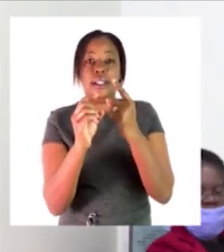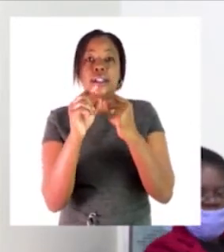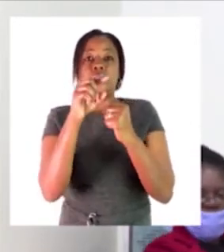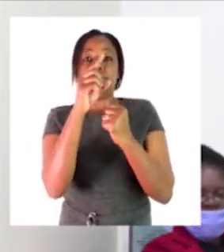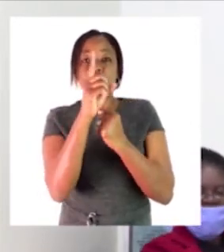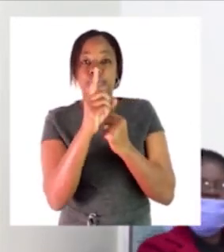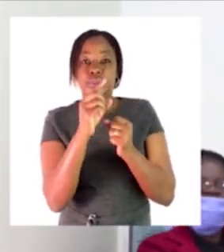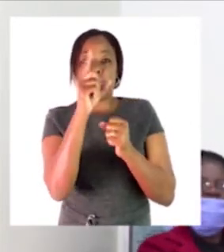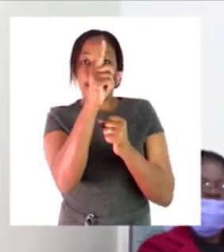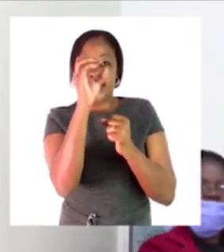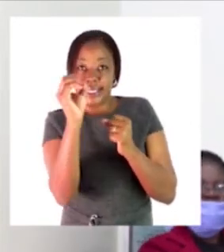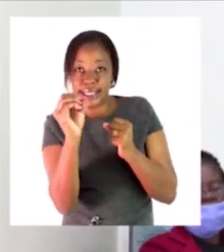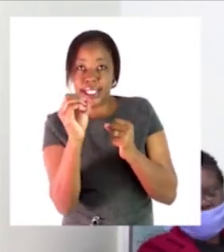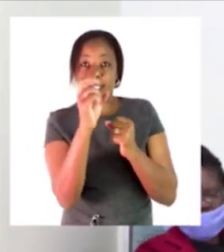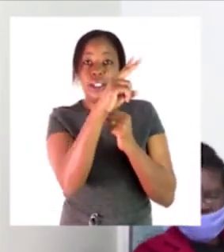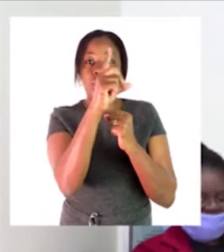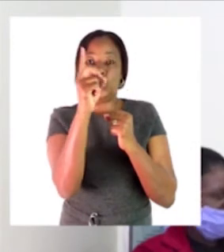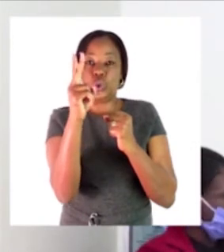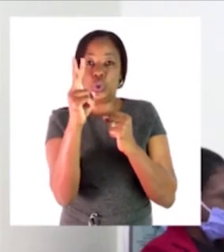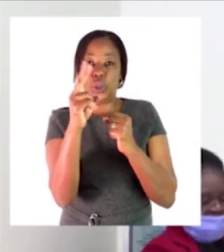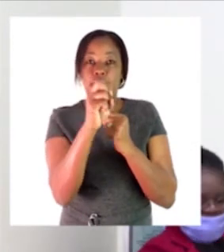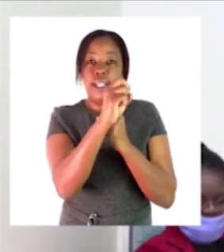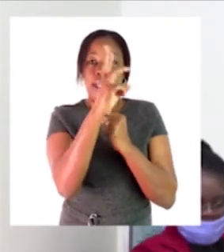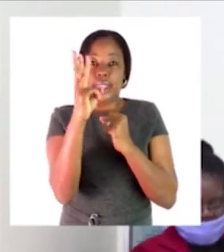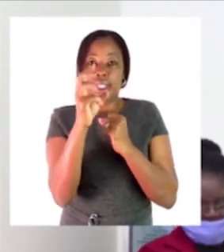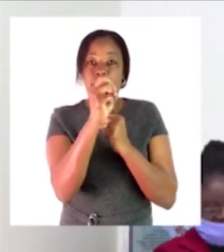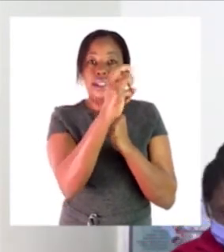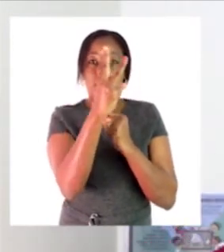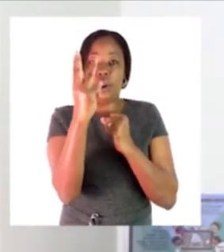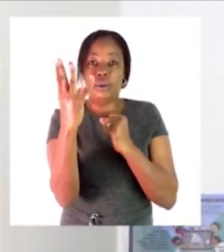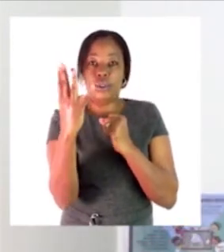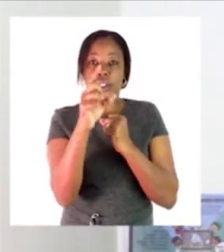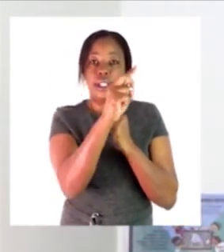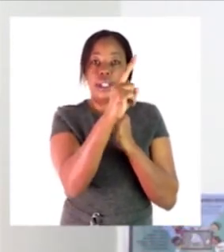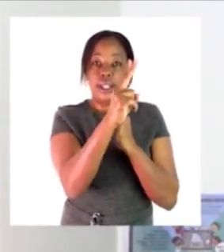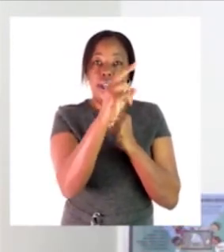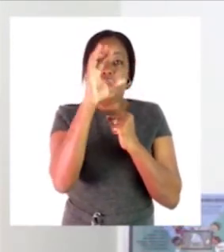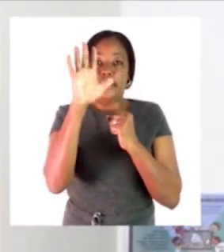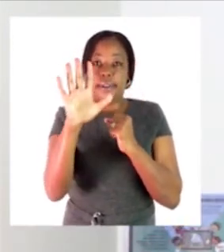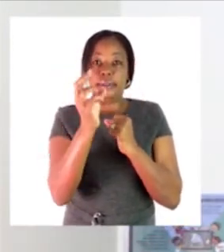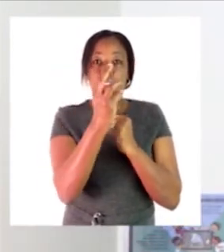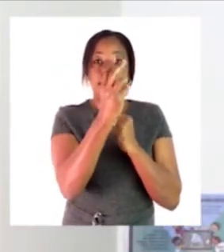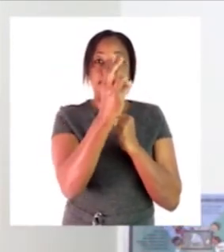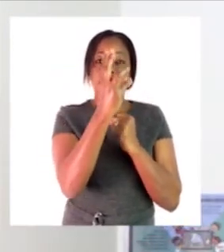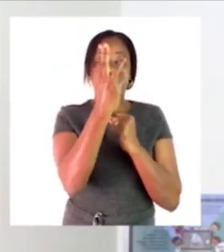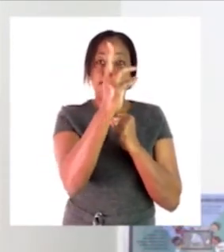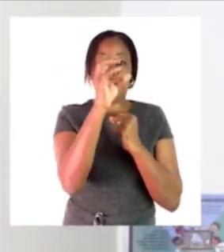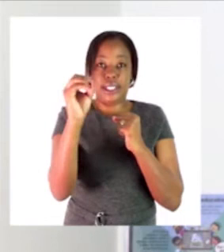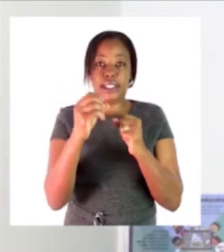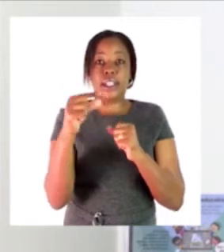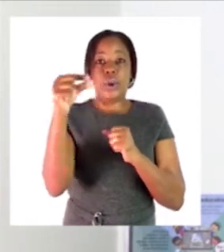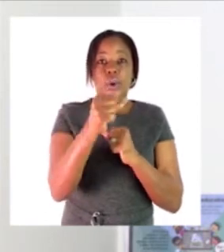forty fifty and you continue so great tools i'll leave you with the work